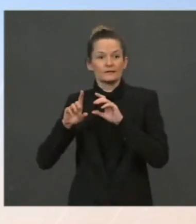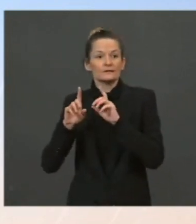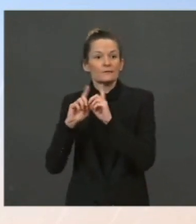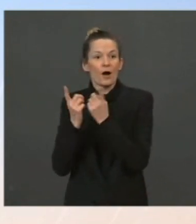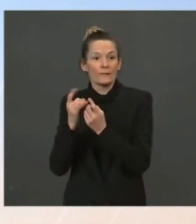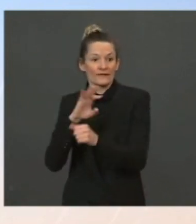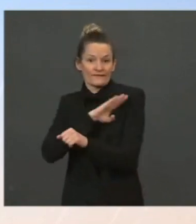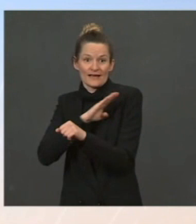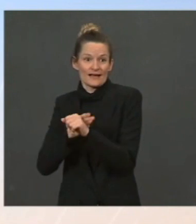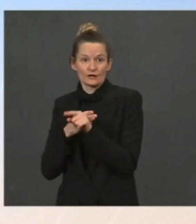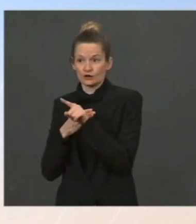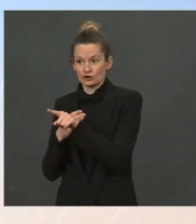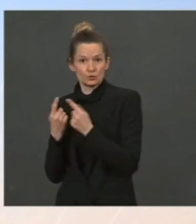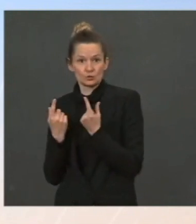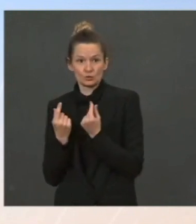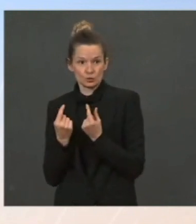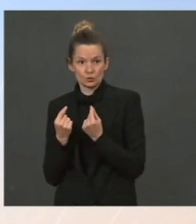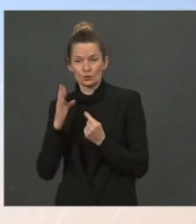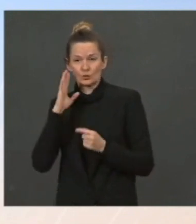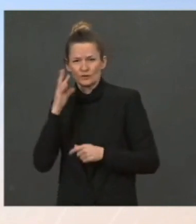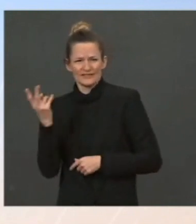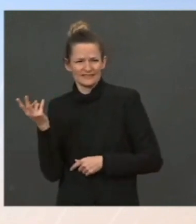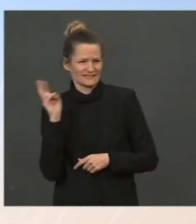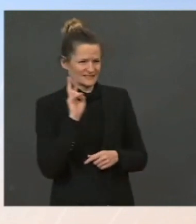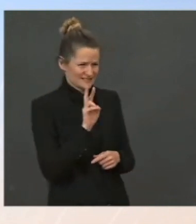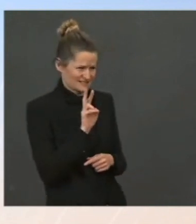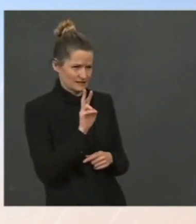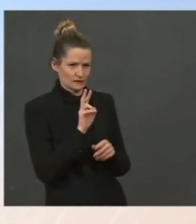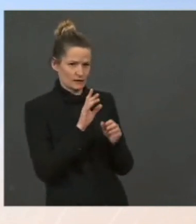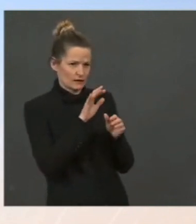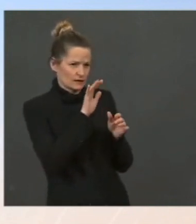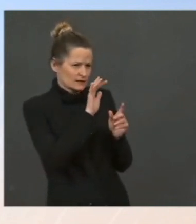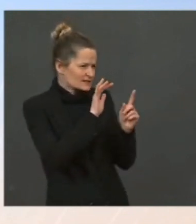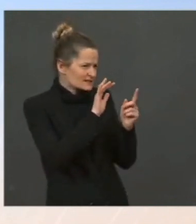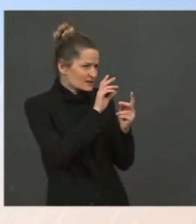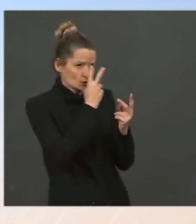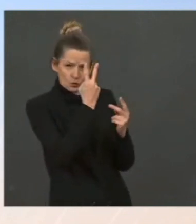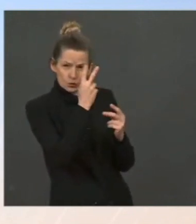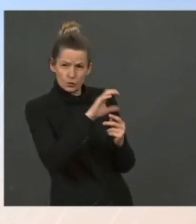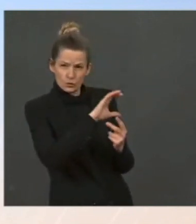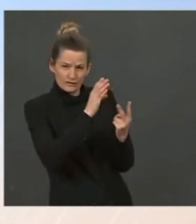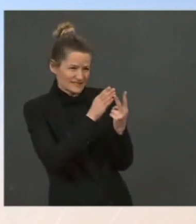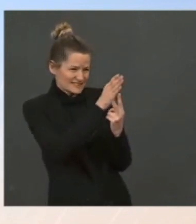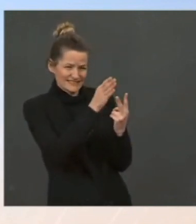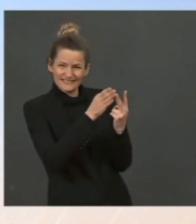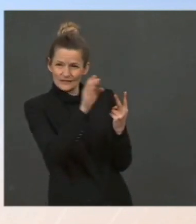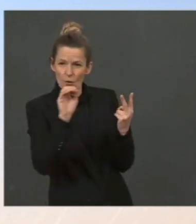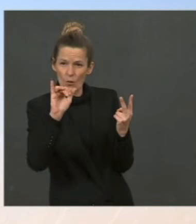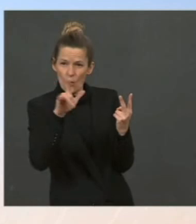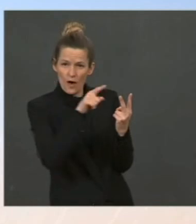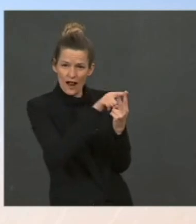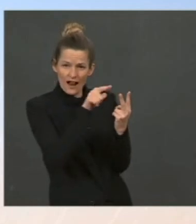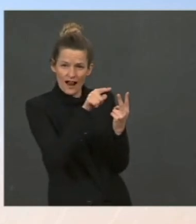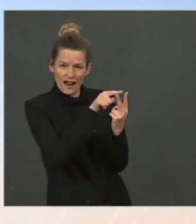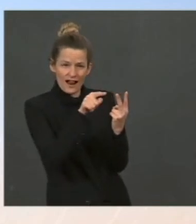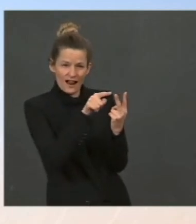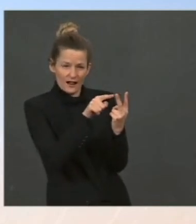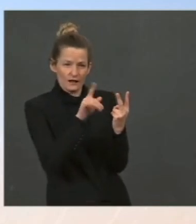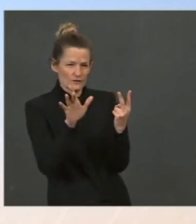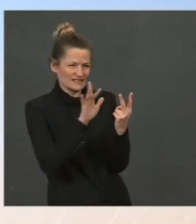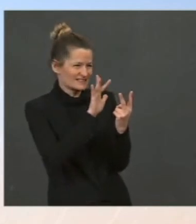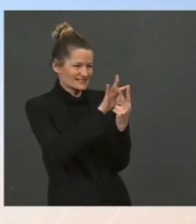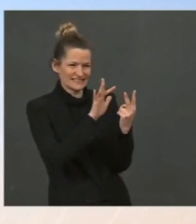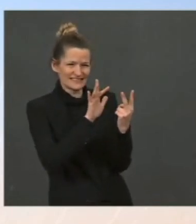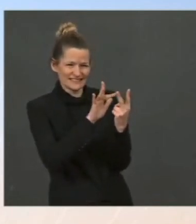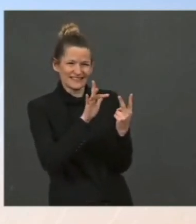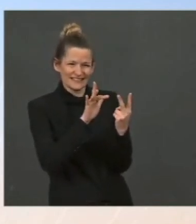oil available. One is 32 million barrels from the SBR available through an exchange, and that means